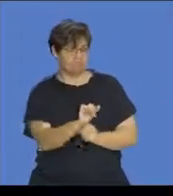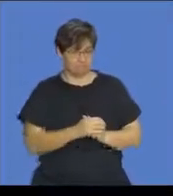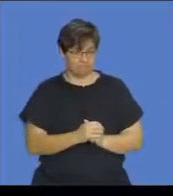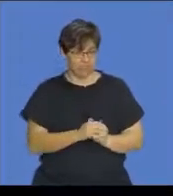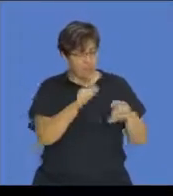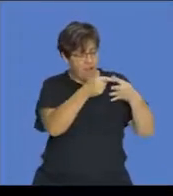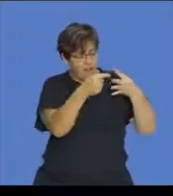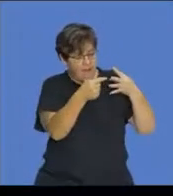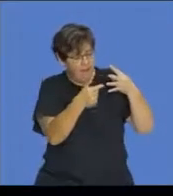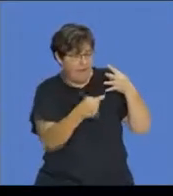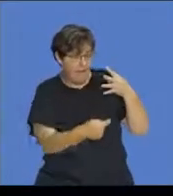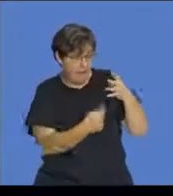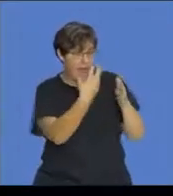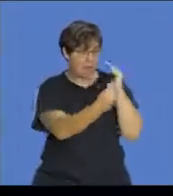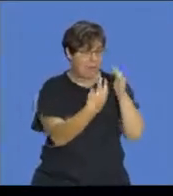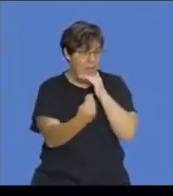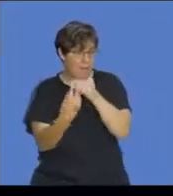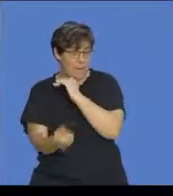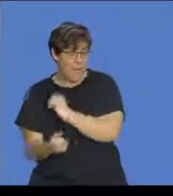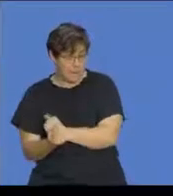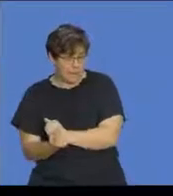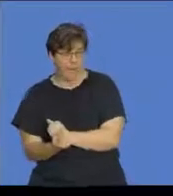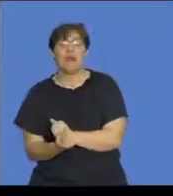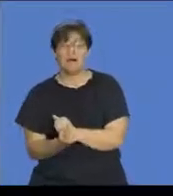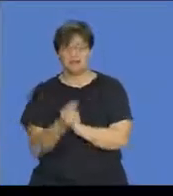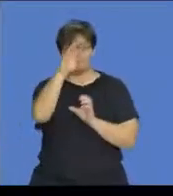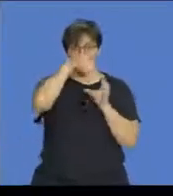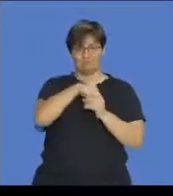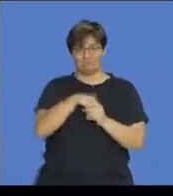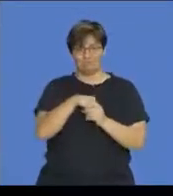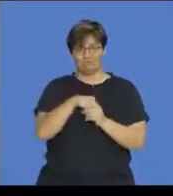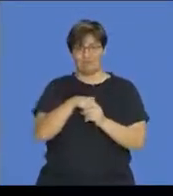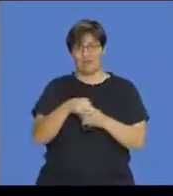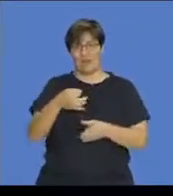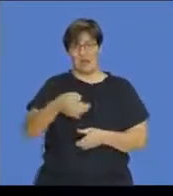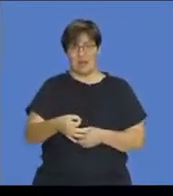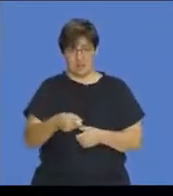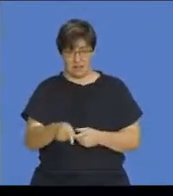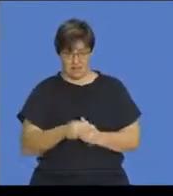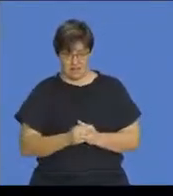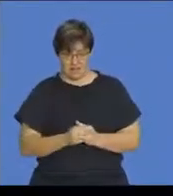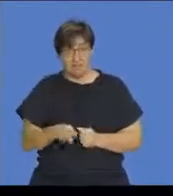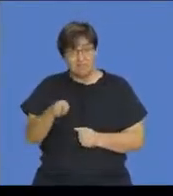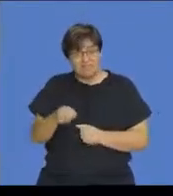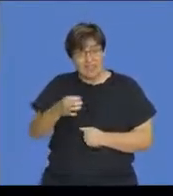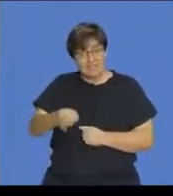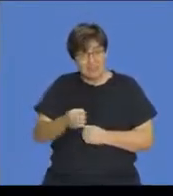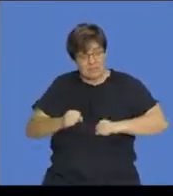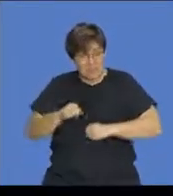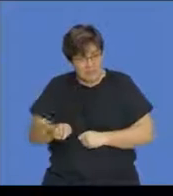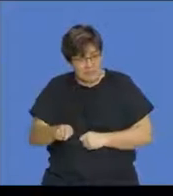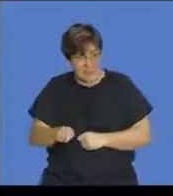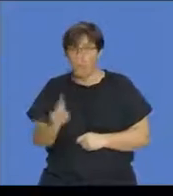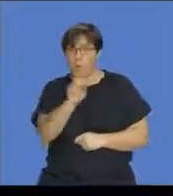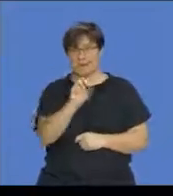those things, all of those outcomes or events, they're part of the sample space. We write that sample space as